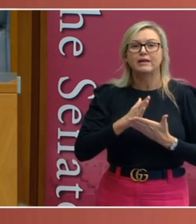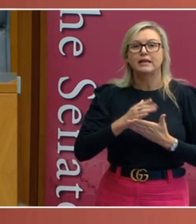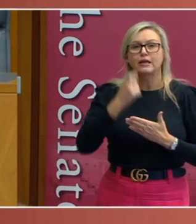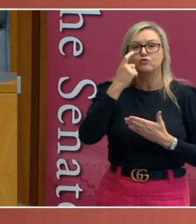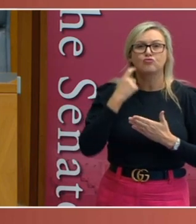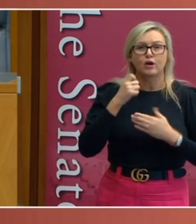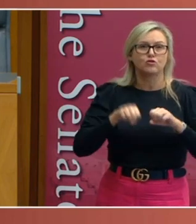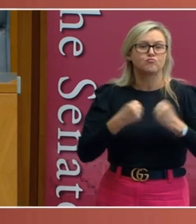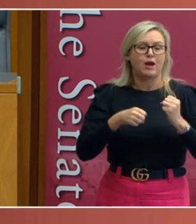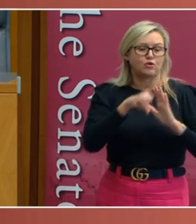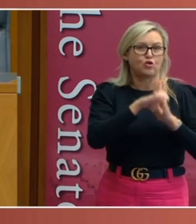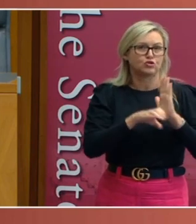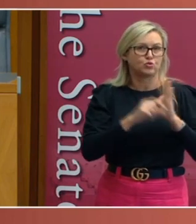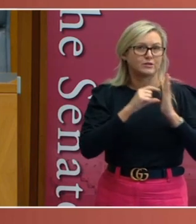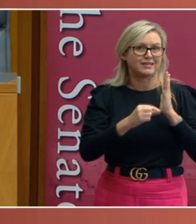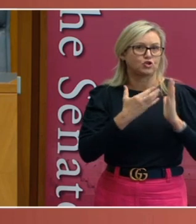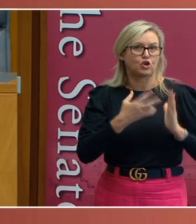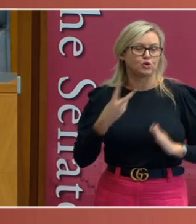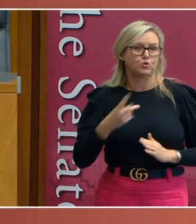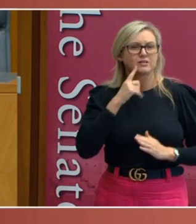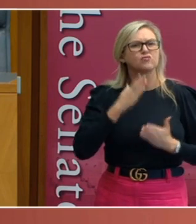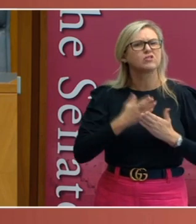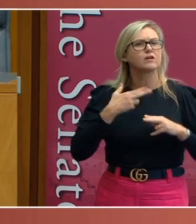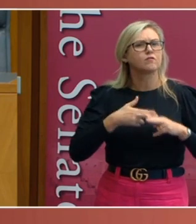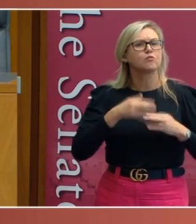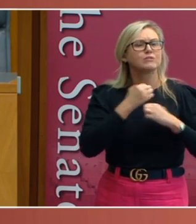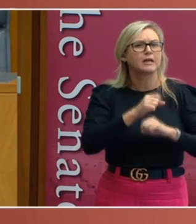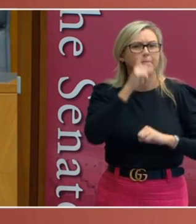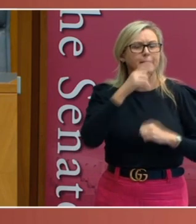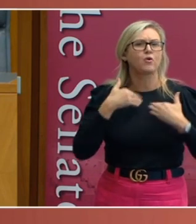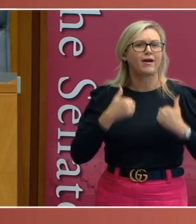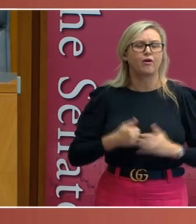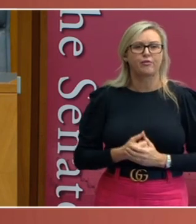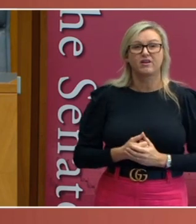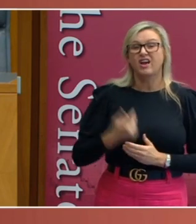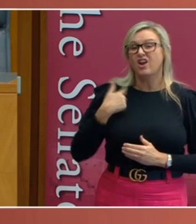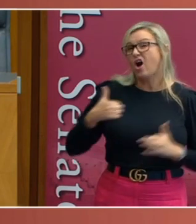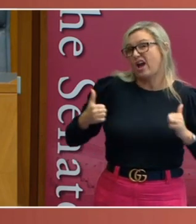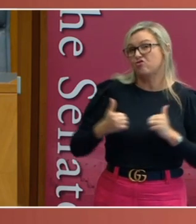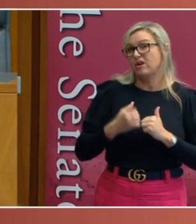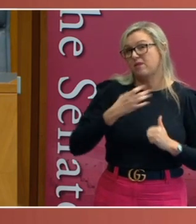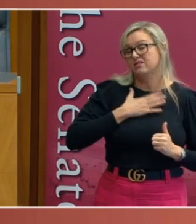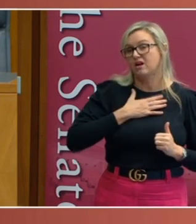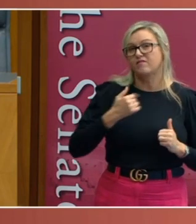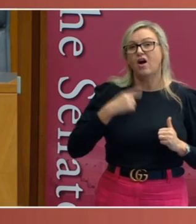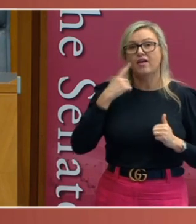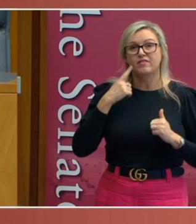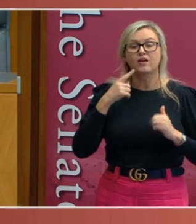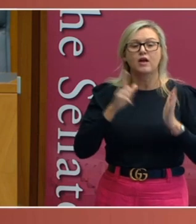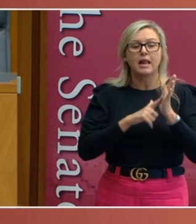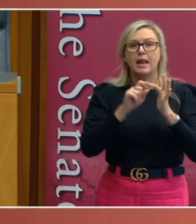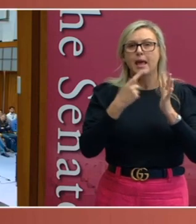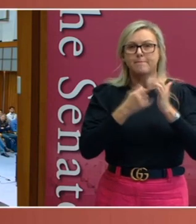Section 92 of the Constitution. In that extent, he's probably right. I don't think the leper line was there for the purposes of stopping people from travelling